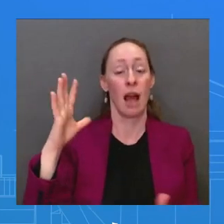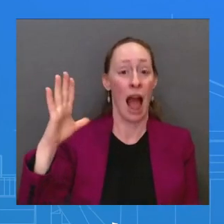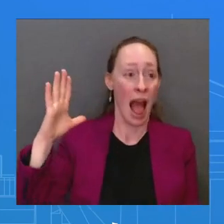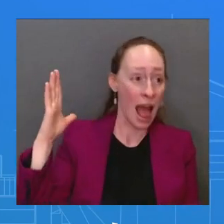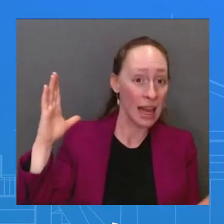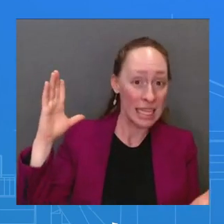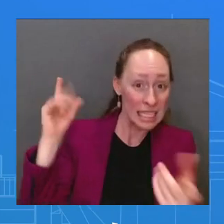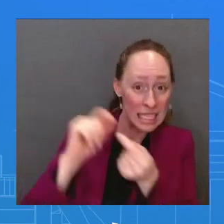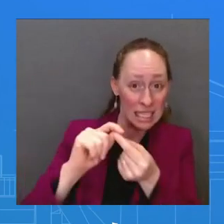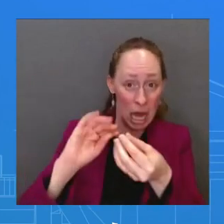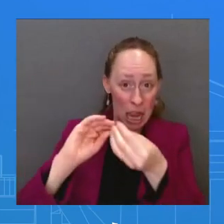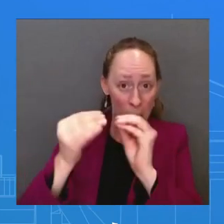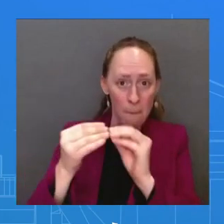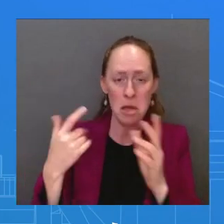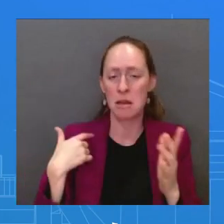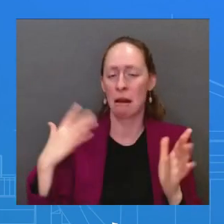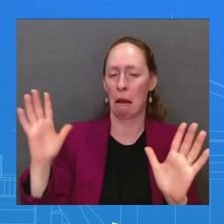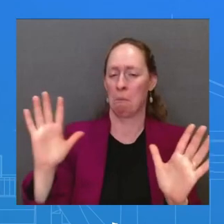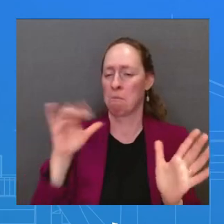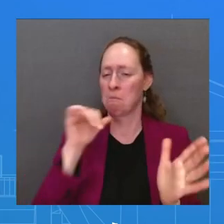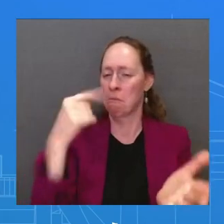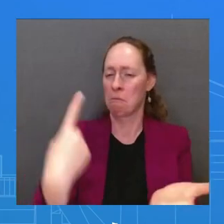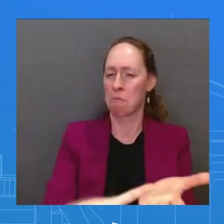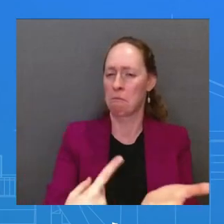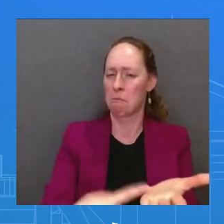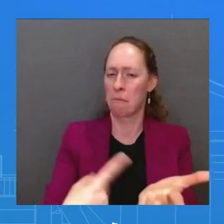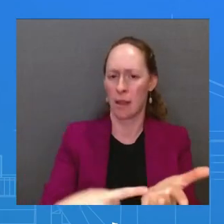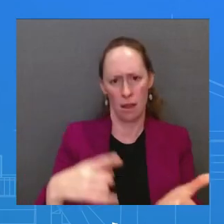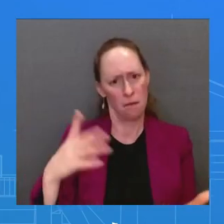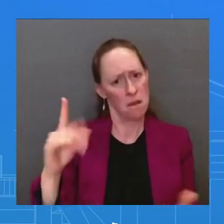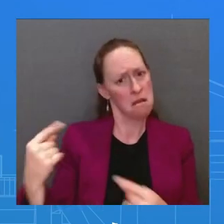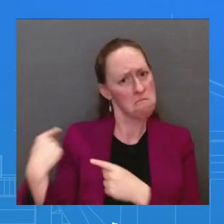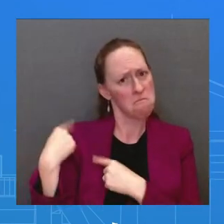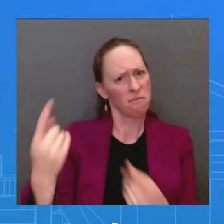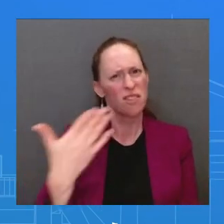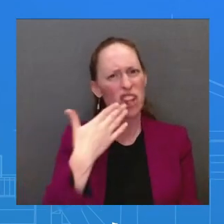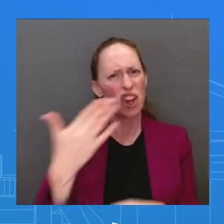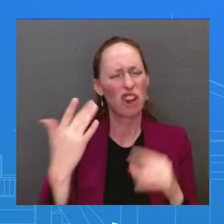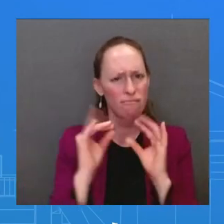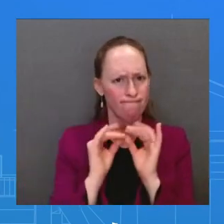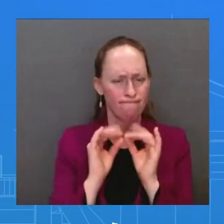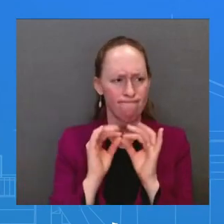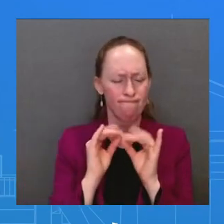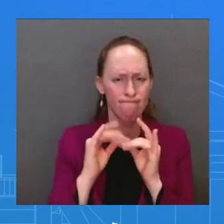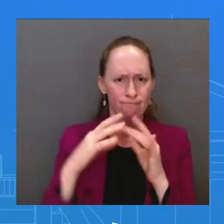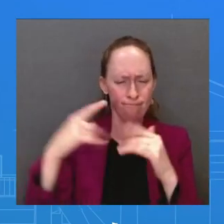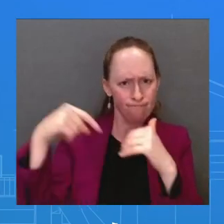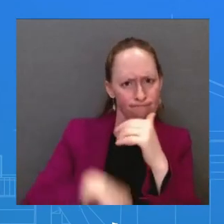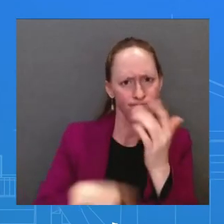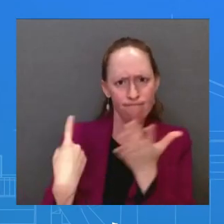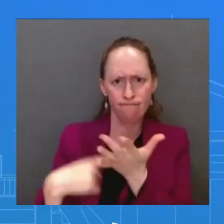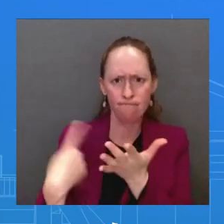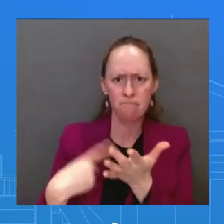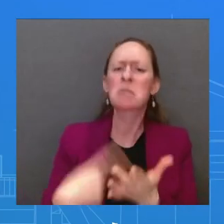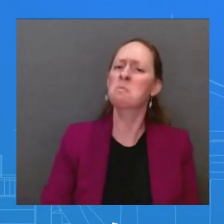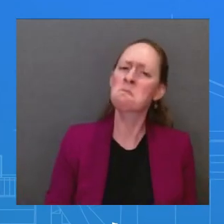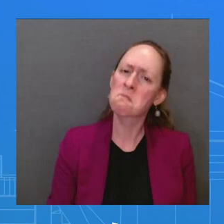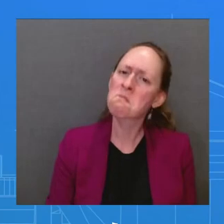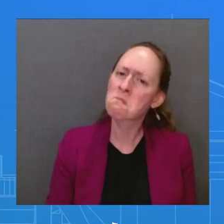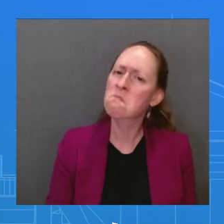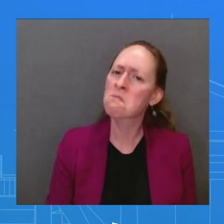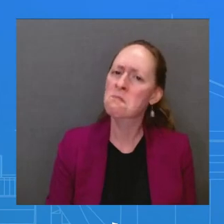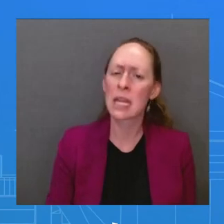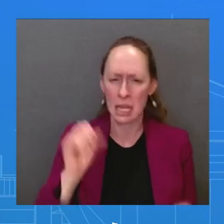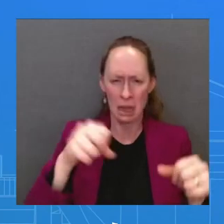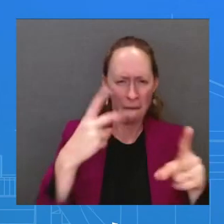constructive, they've been positive, they've been substantive, and we anticipate being able to work our way through to a sound package so that Ukraine can get